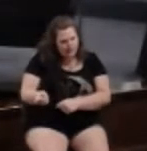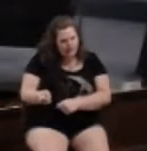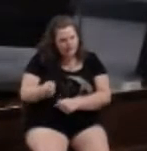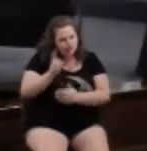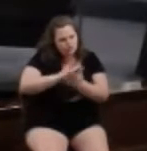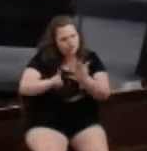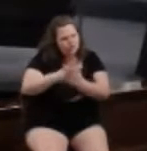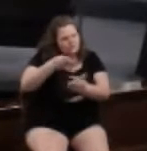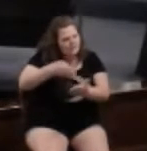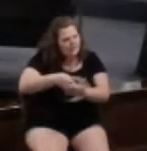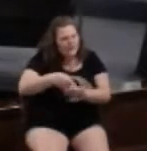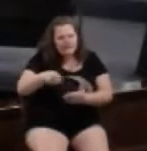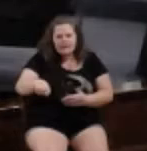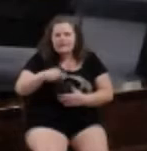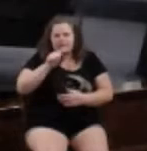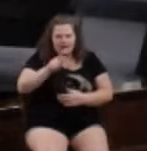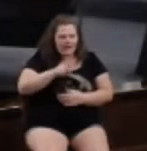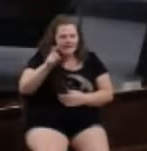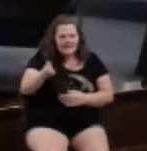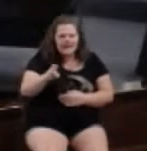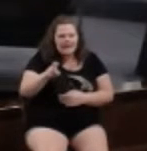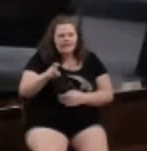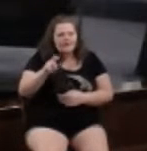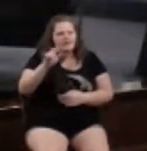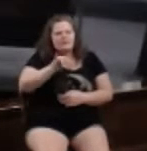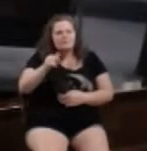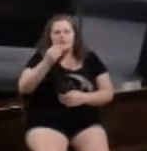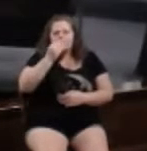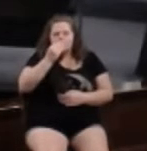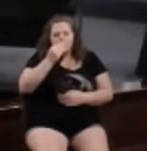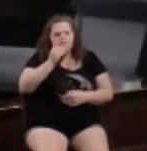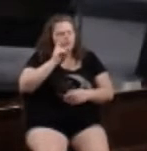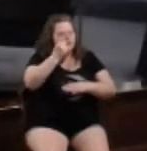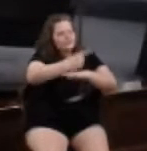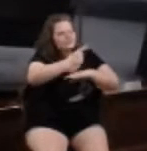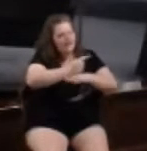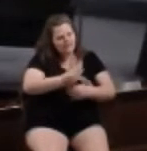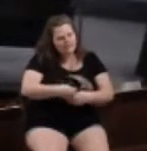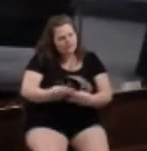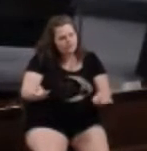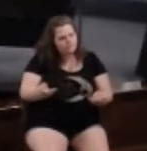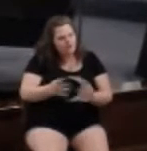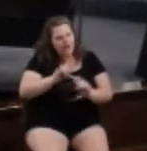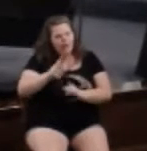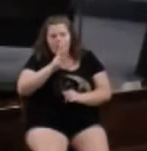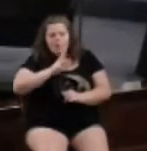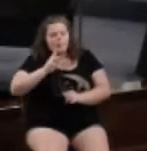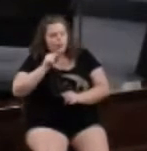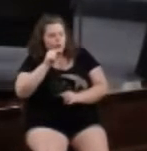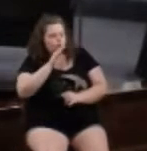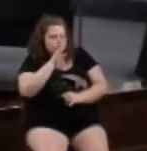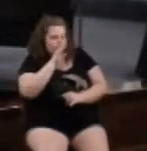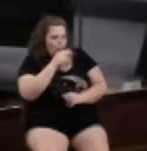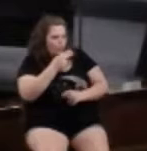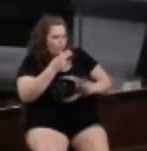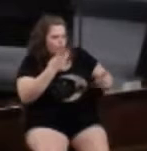discriminated against, and that they were not being given as much food in the daily distribution as the widows who spoke Hebrew.